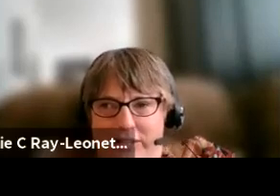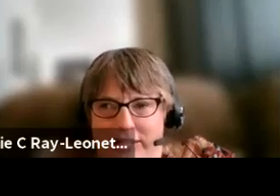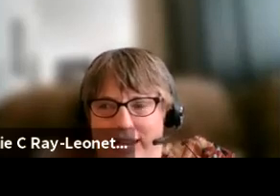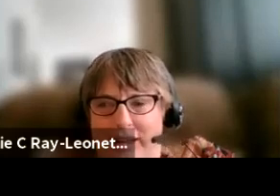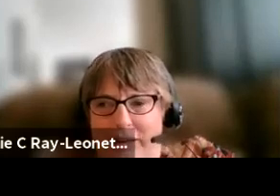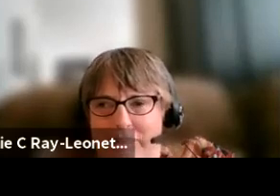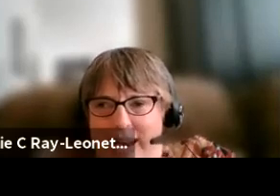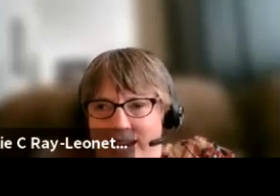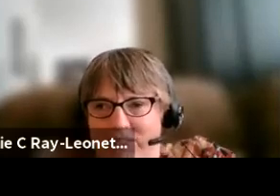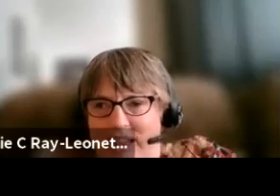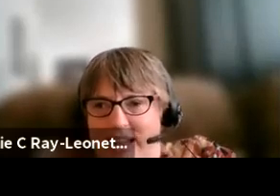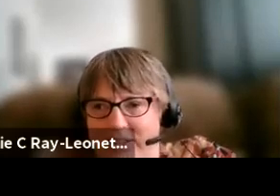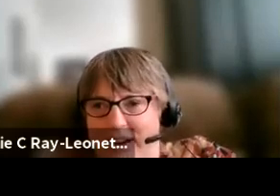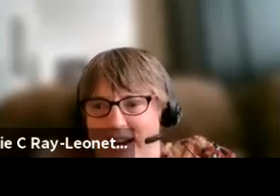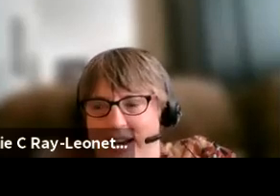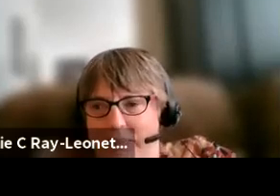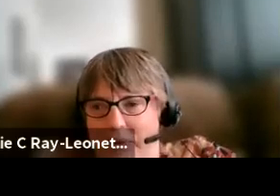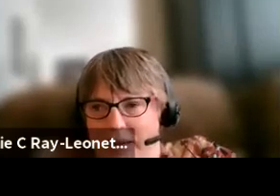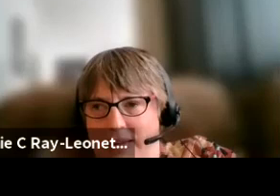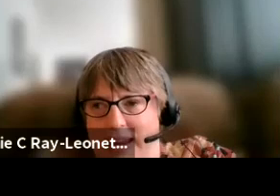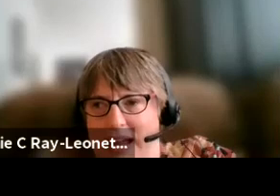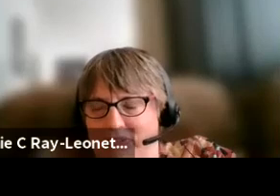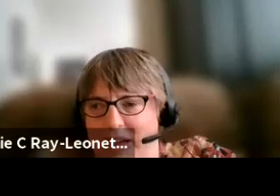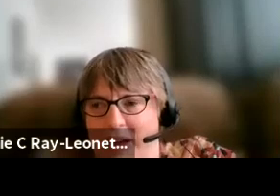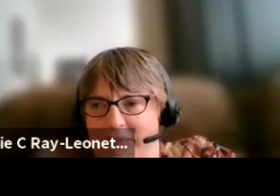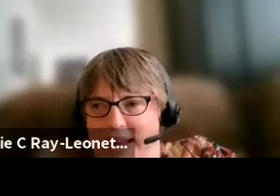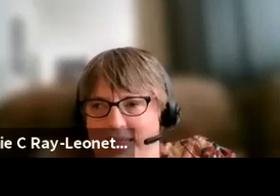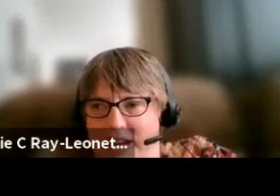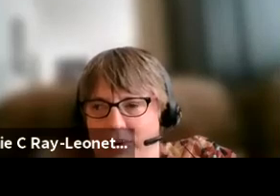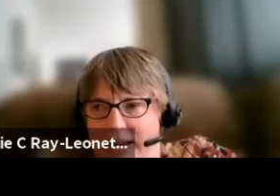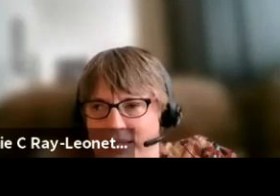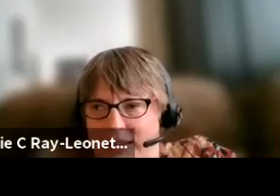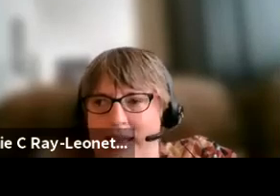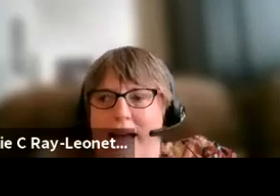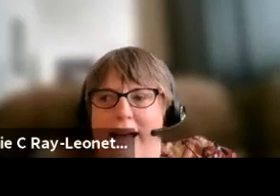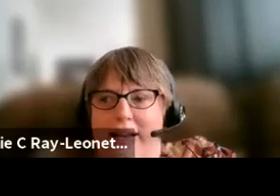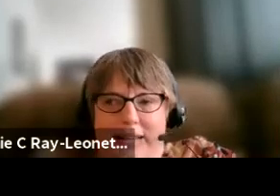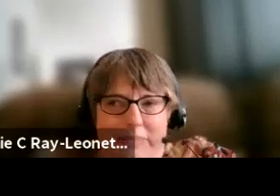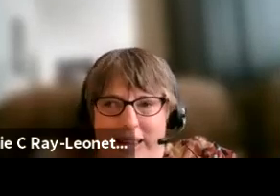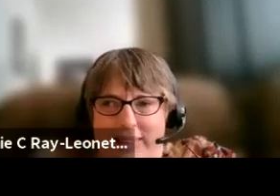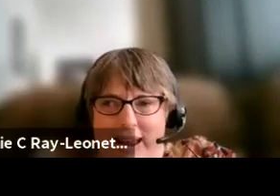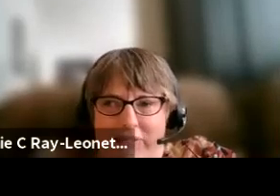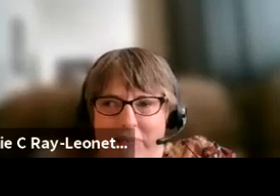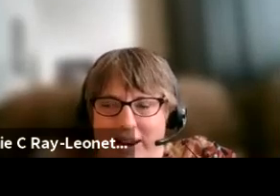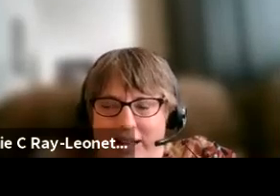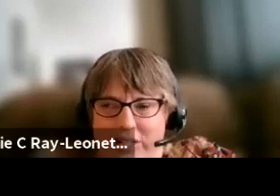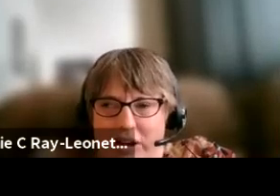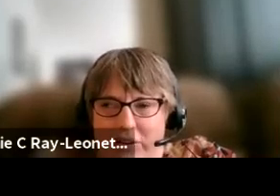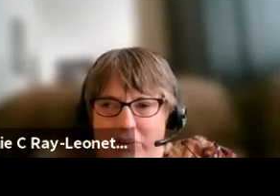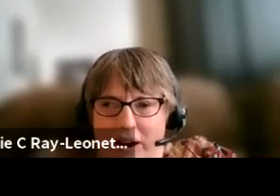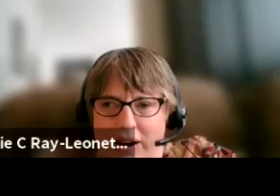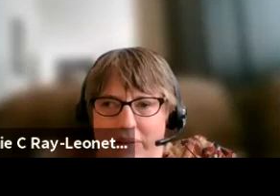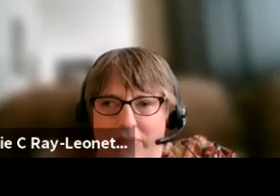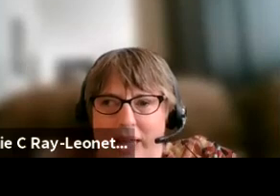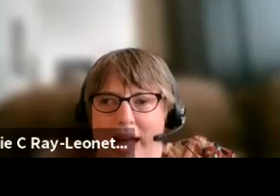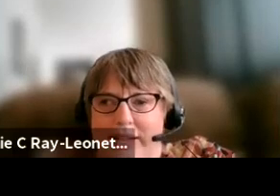to seek competitive integrated employment if they want to make that choice. It doesn't mean that everyone has to